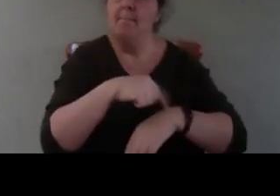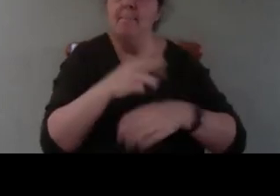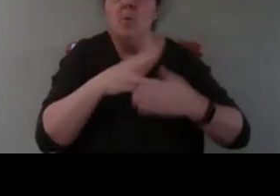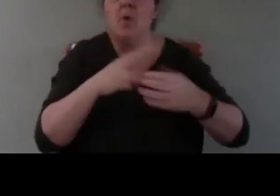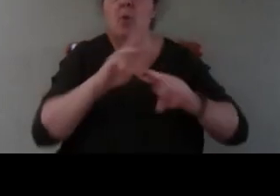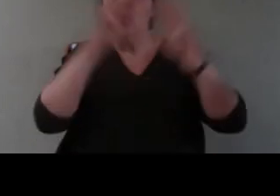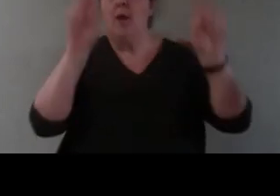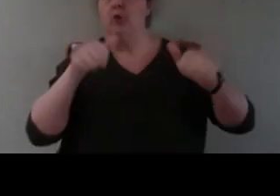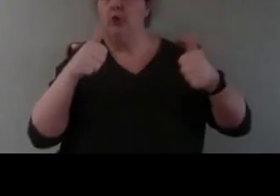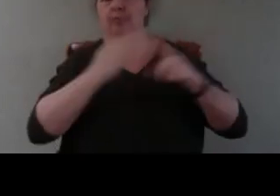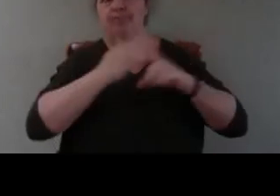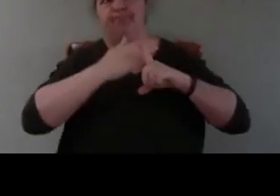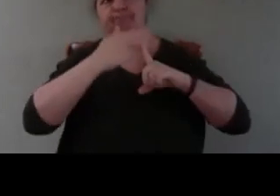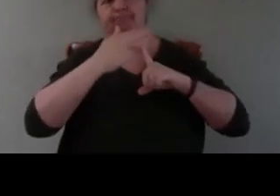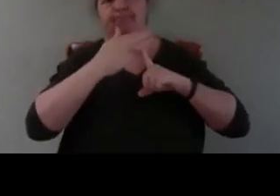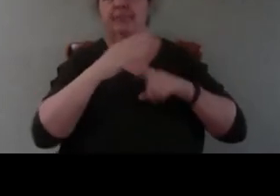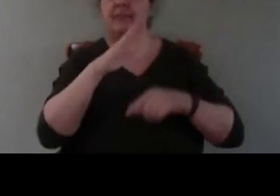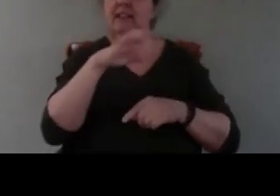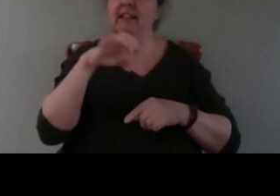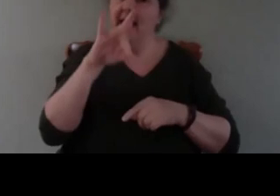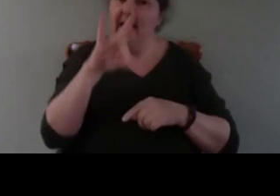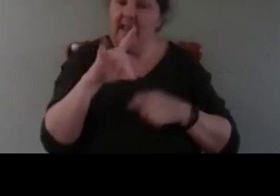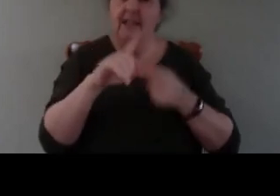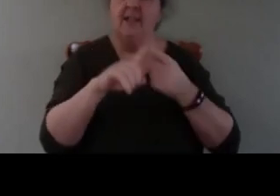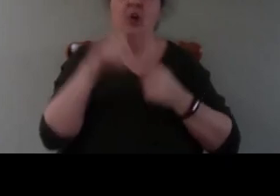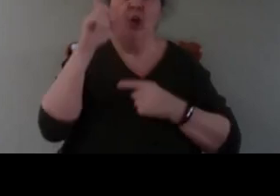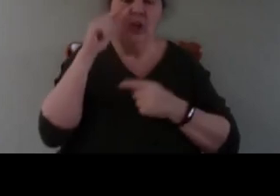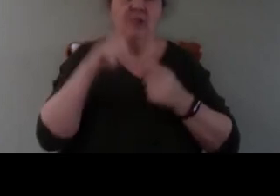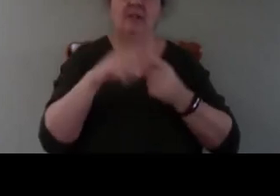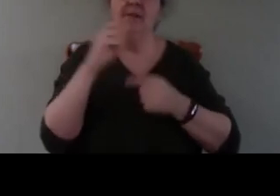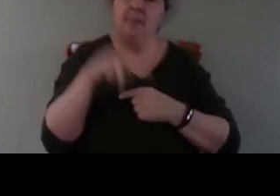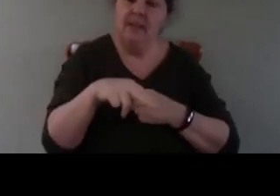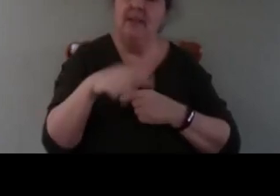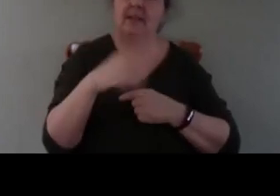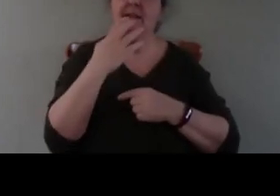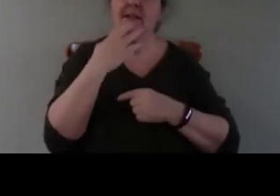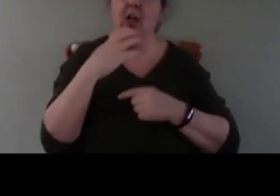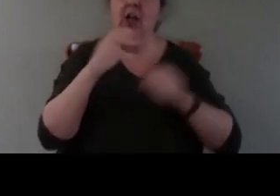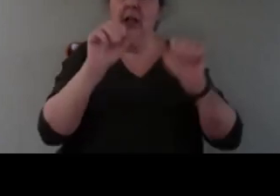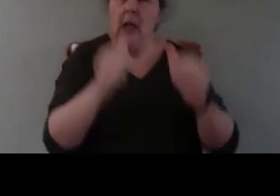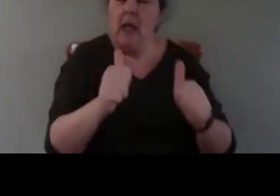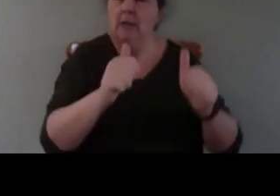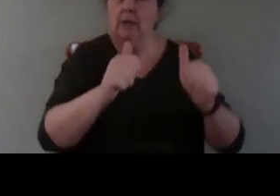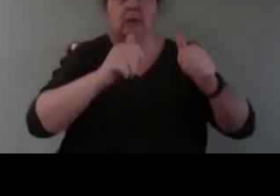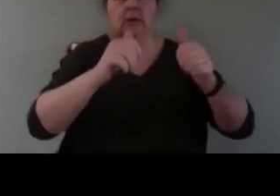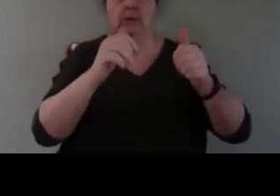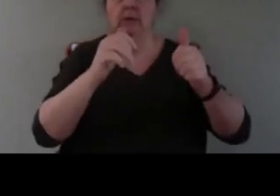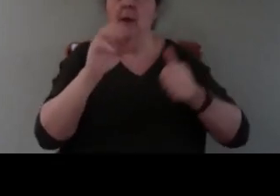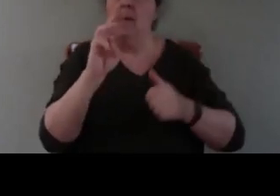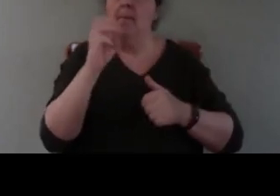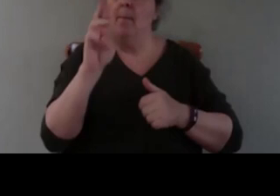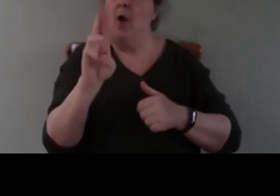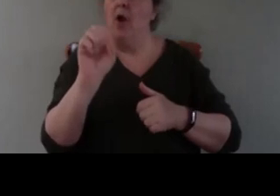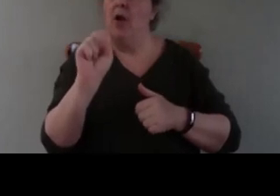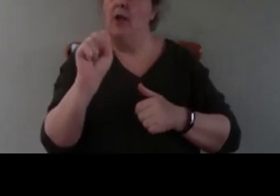you have all the leeks onions the beans the garden peas lettuce stuff like that parsnips you know they don't